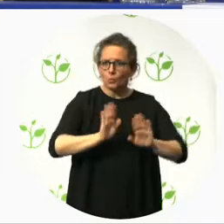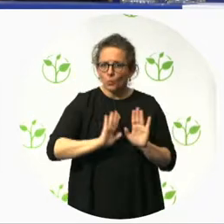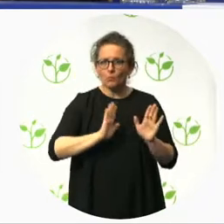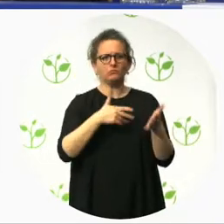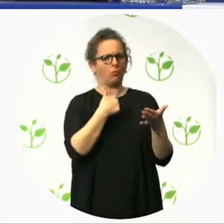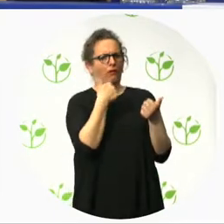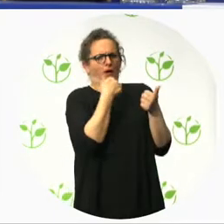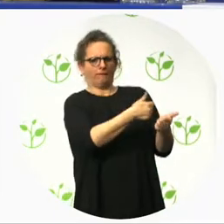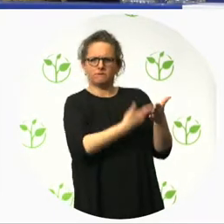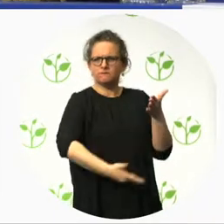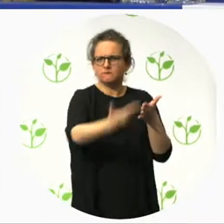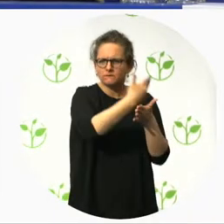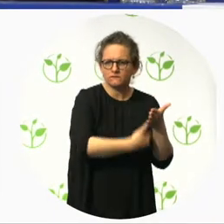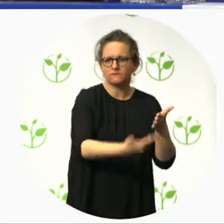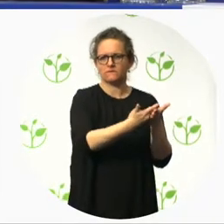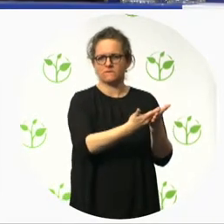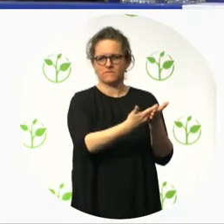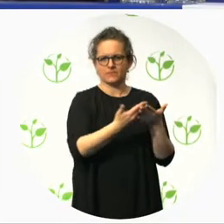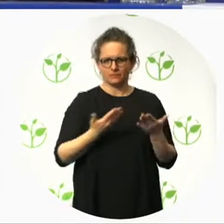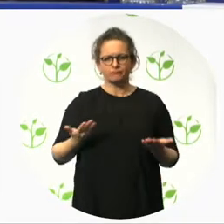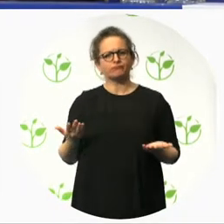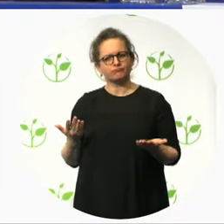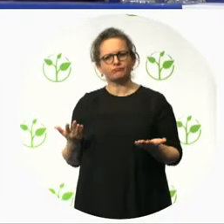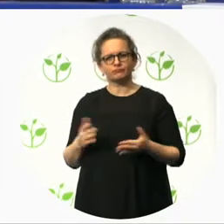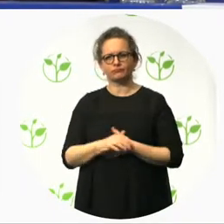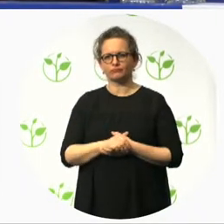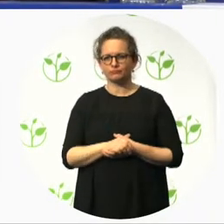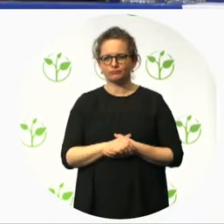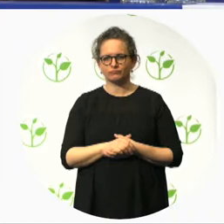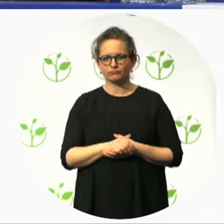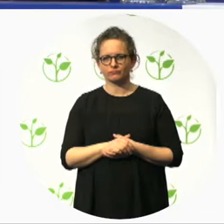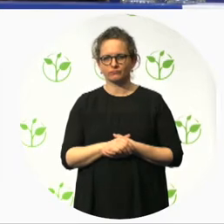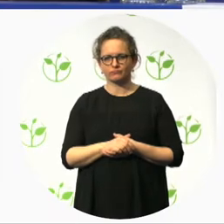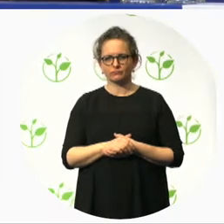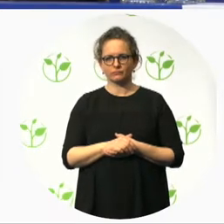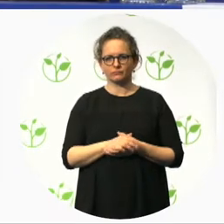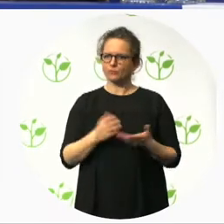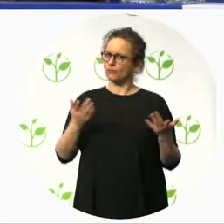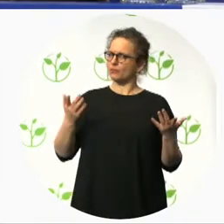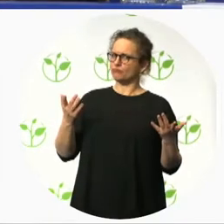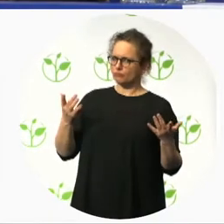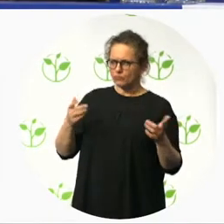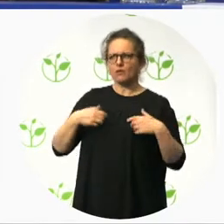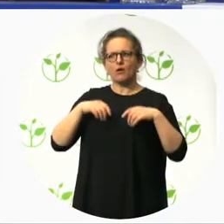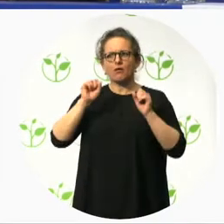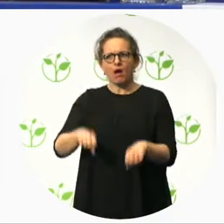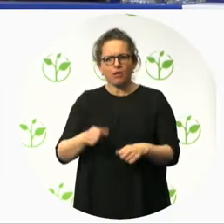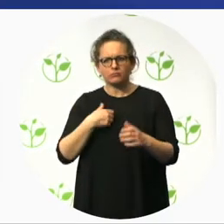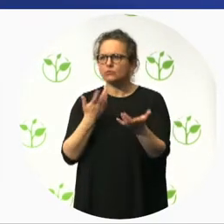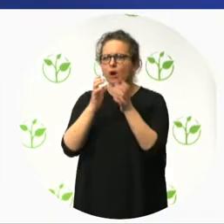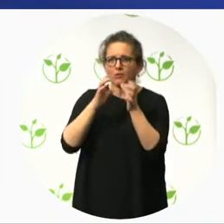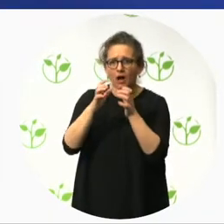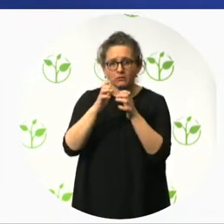raised, please, I'm here. You can ask and contact me. Thank you for your attention.